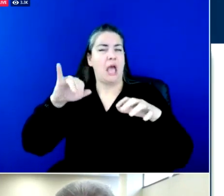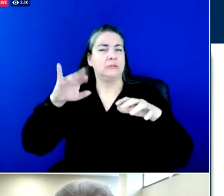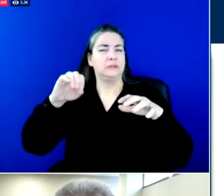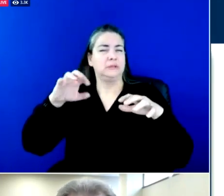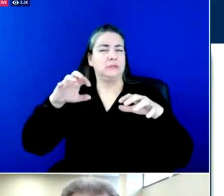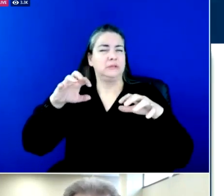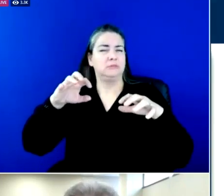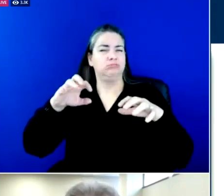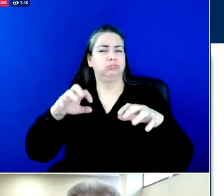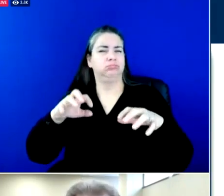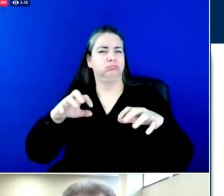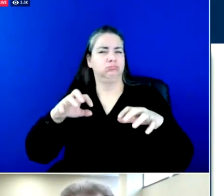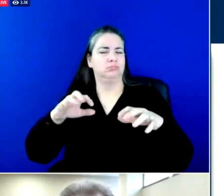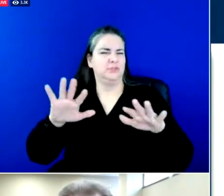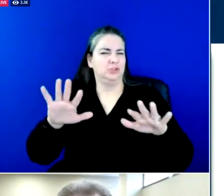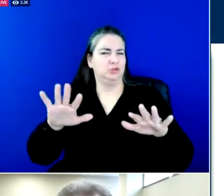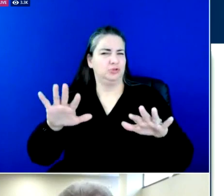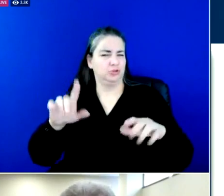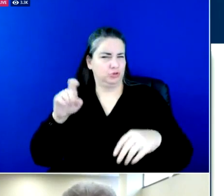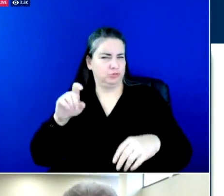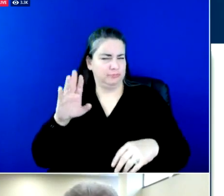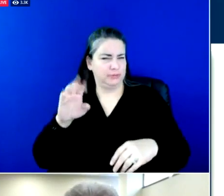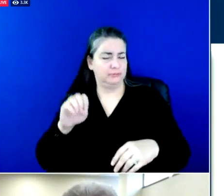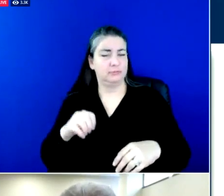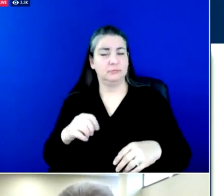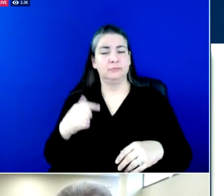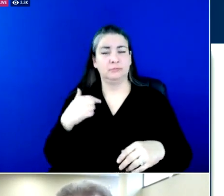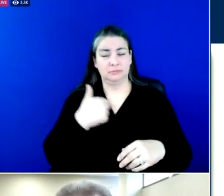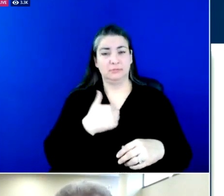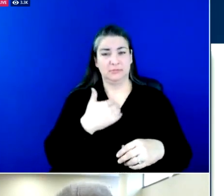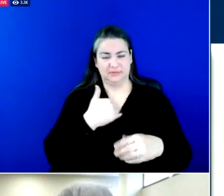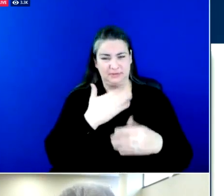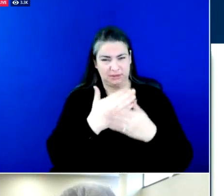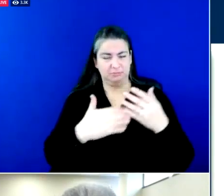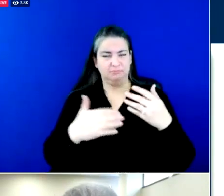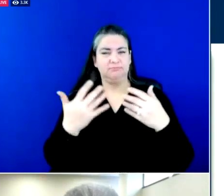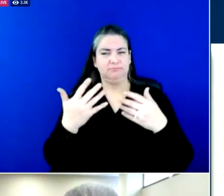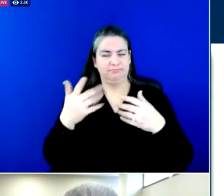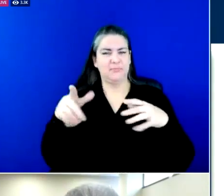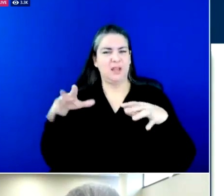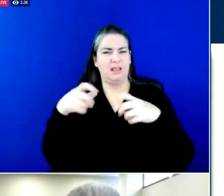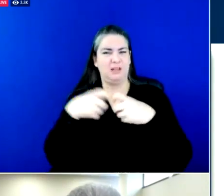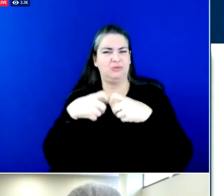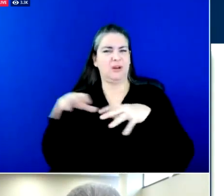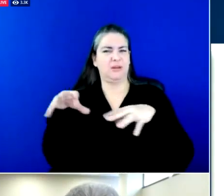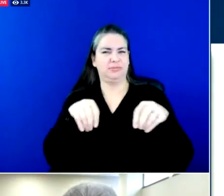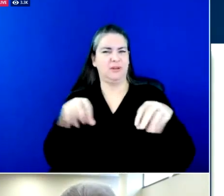We've experienced obviously some storm related power outages from the overnight icing event.